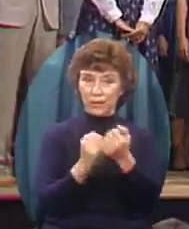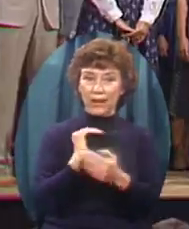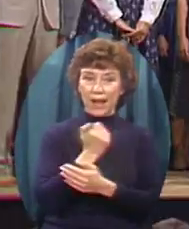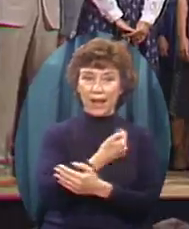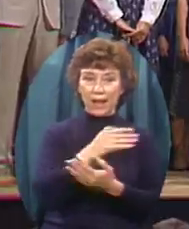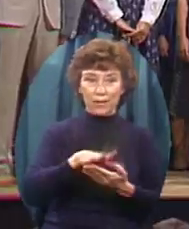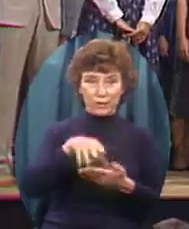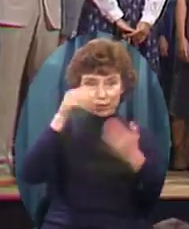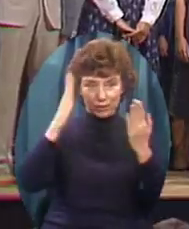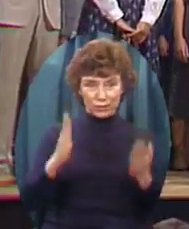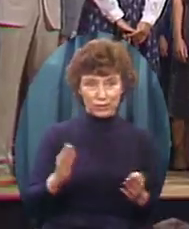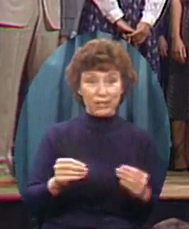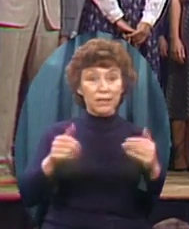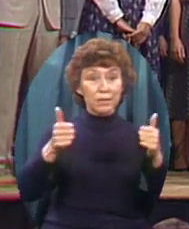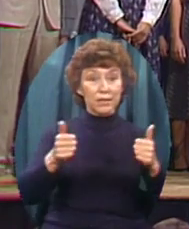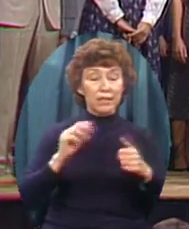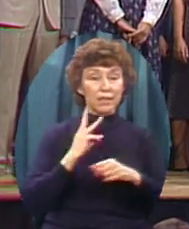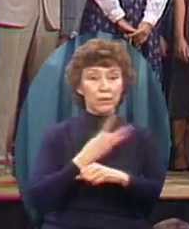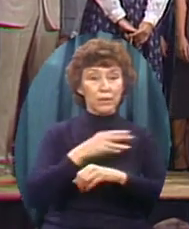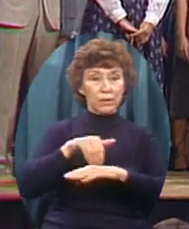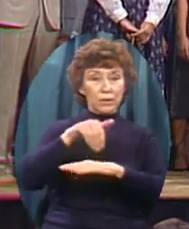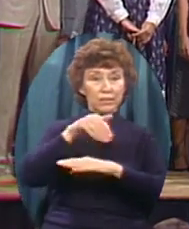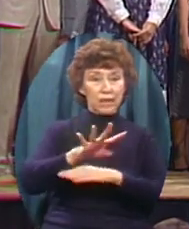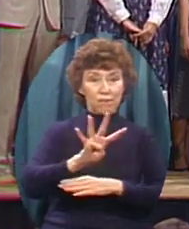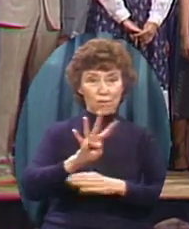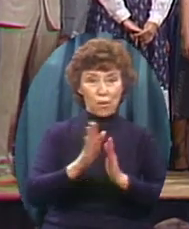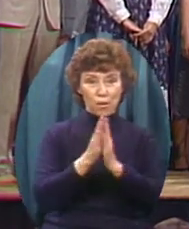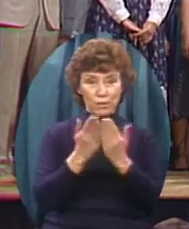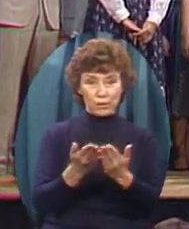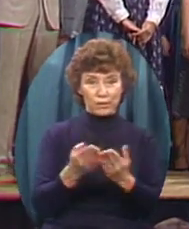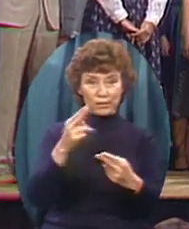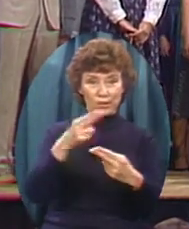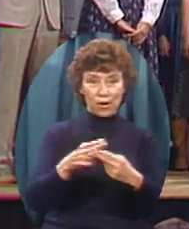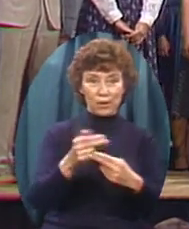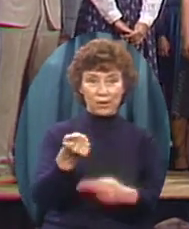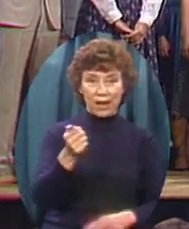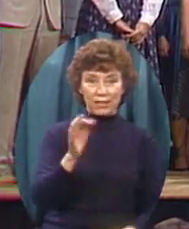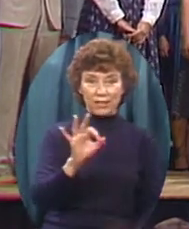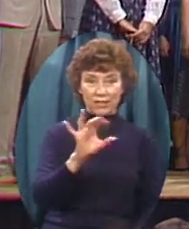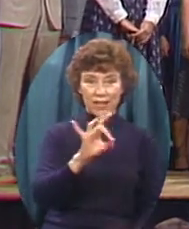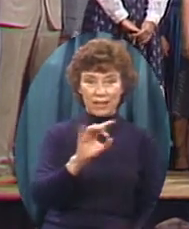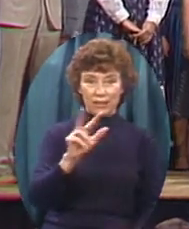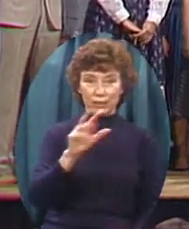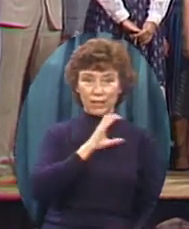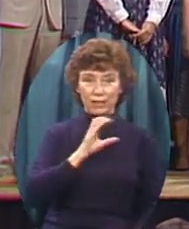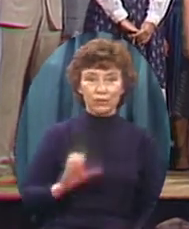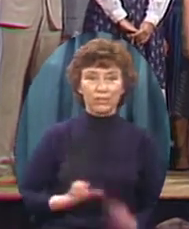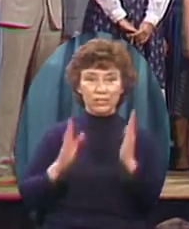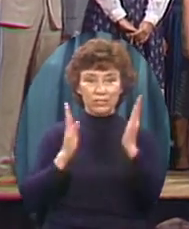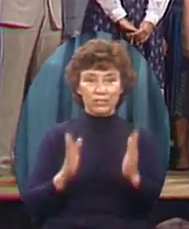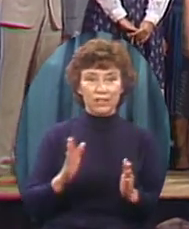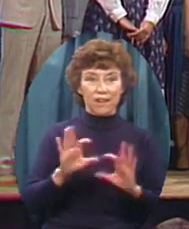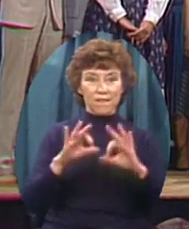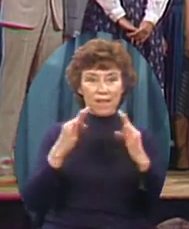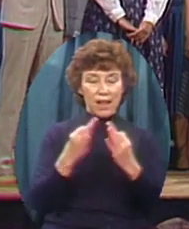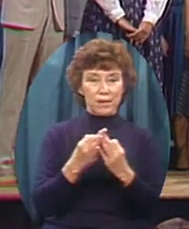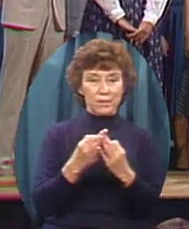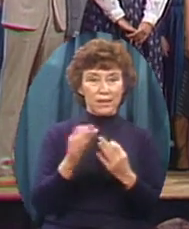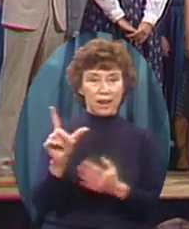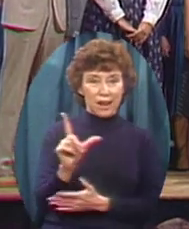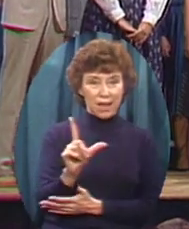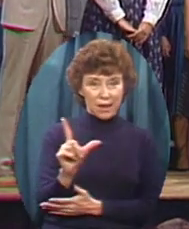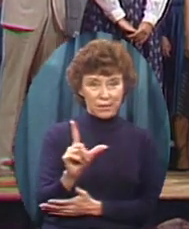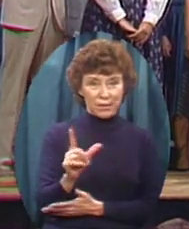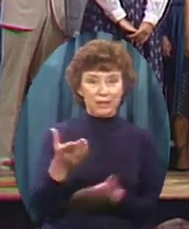send you Four books that we call The 1983 Christian Family Library This happens to